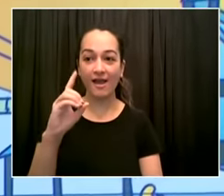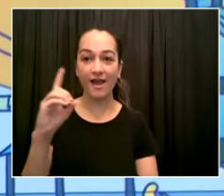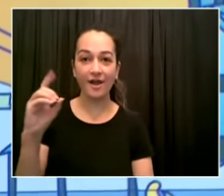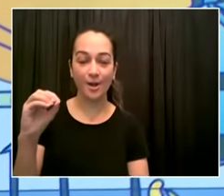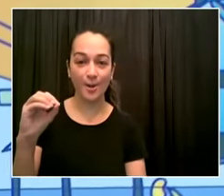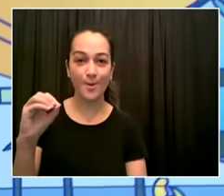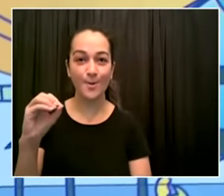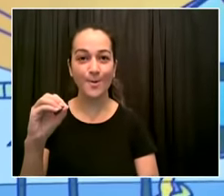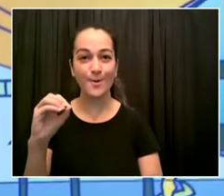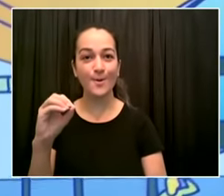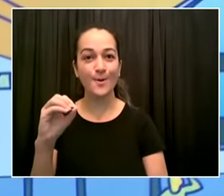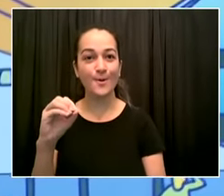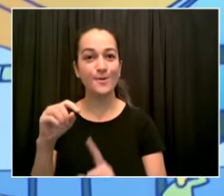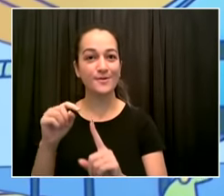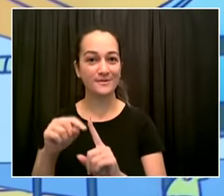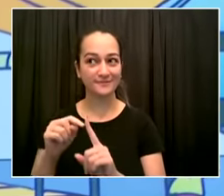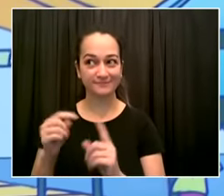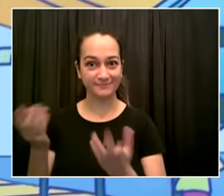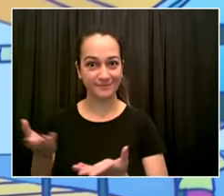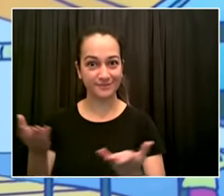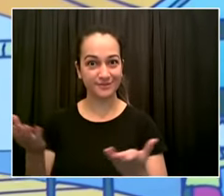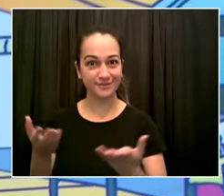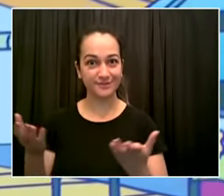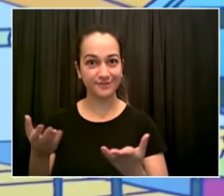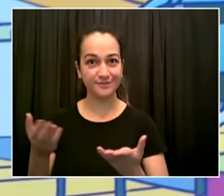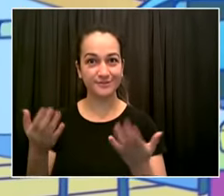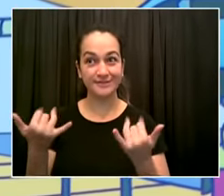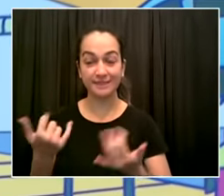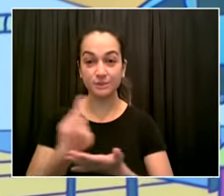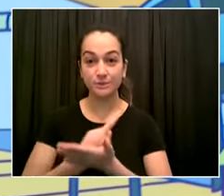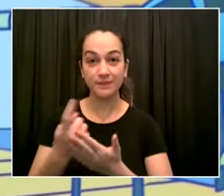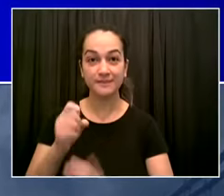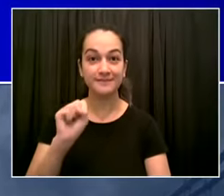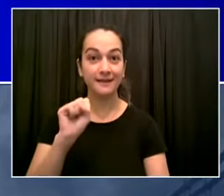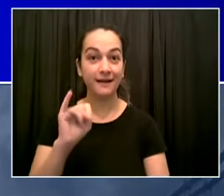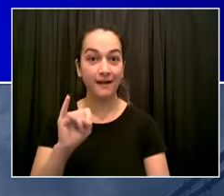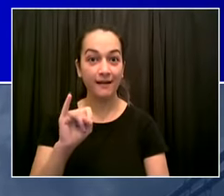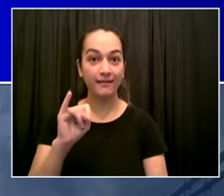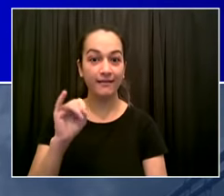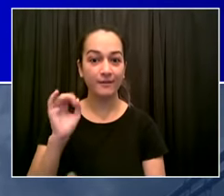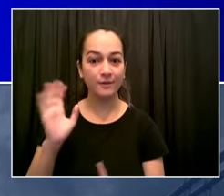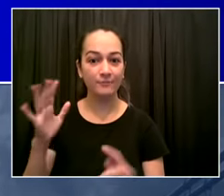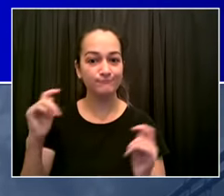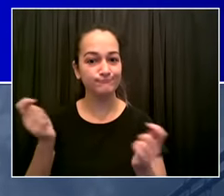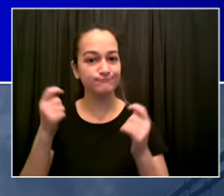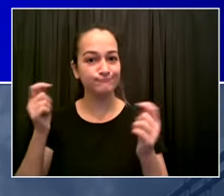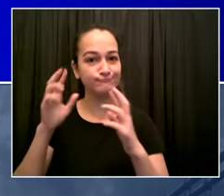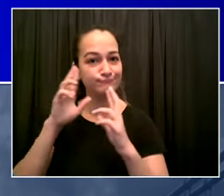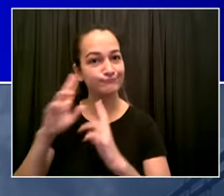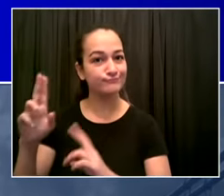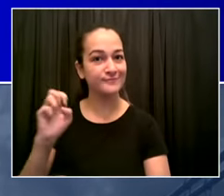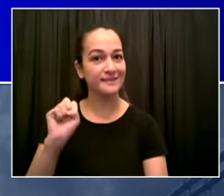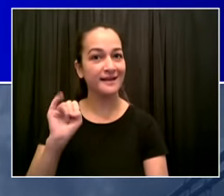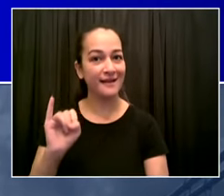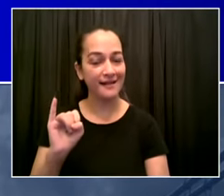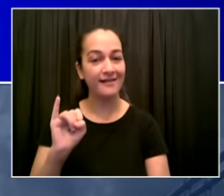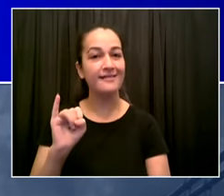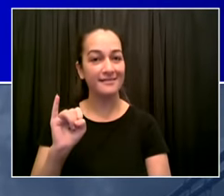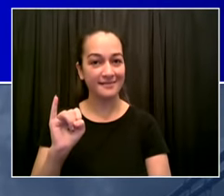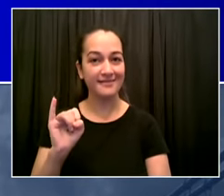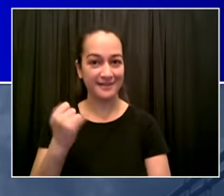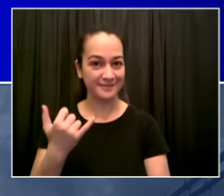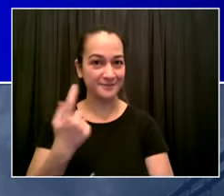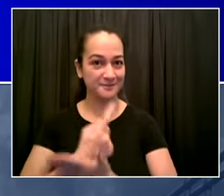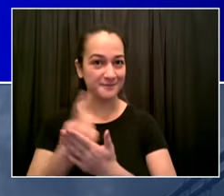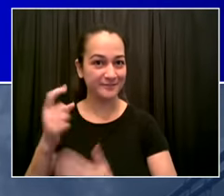wonderful thing we do every city hall in your borough week open hours with leaders of the entire city